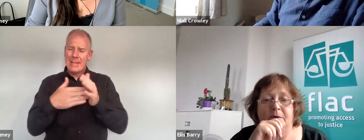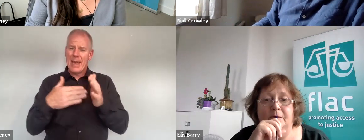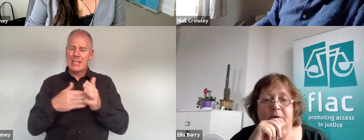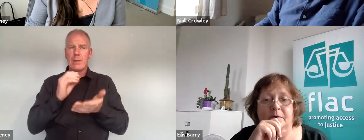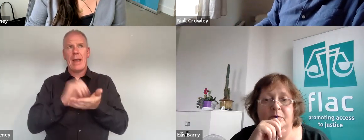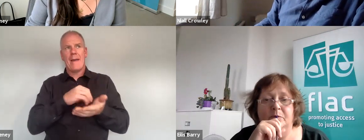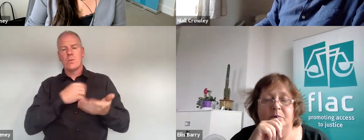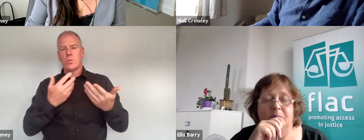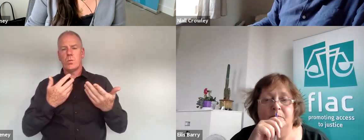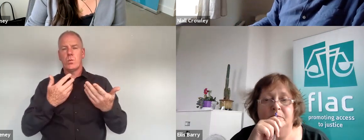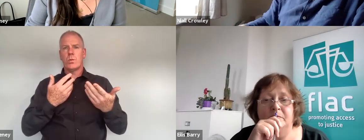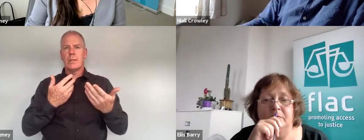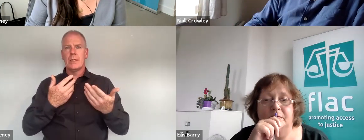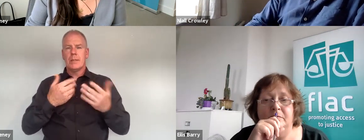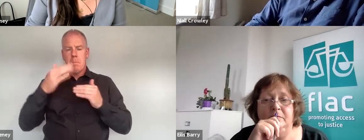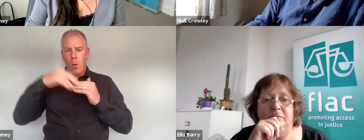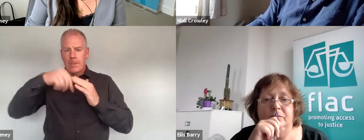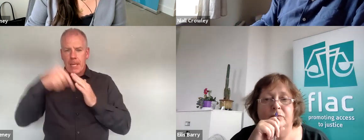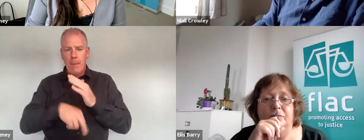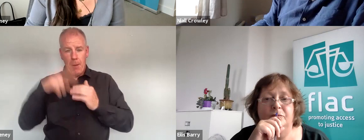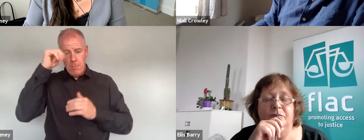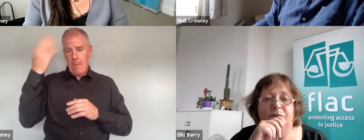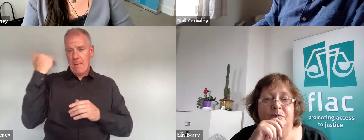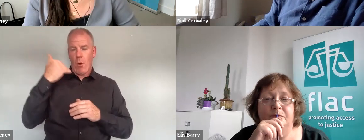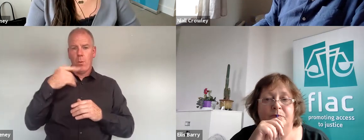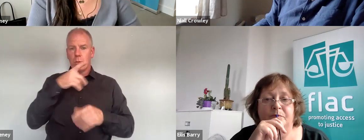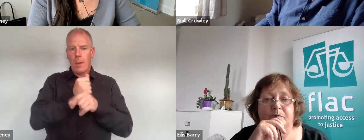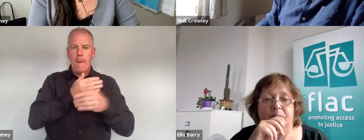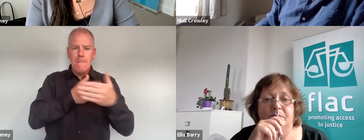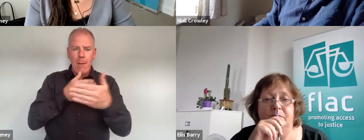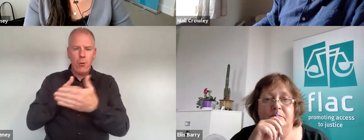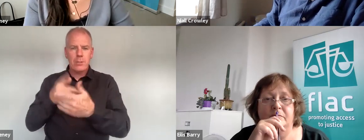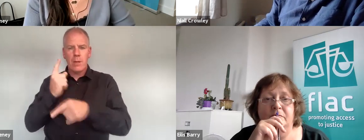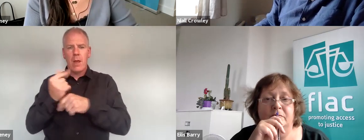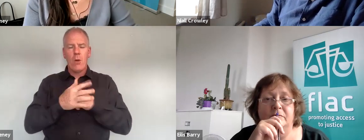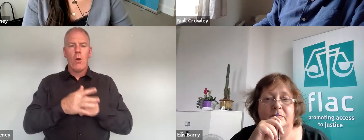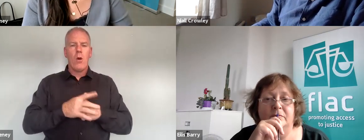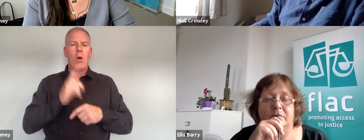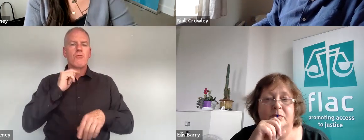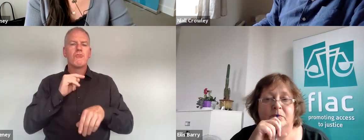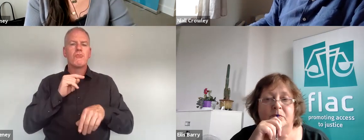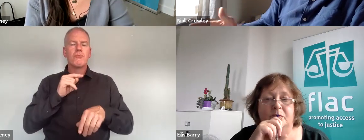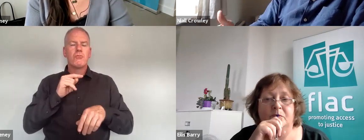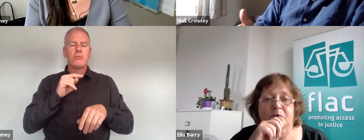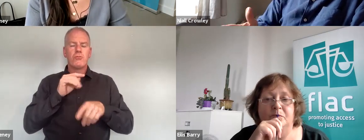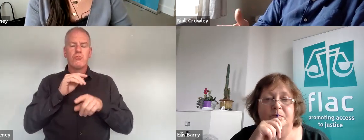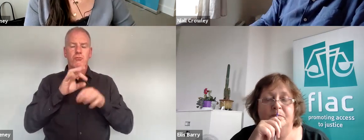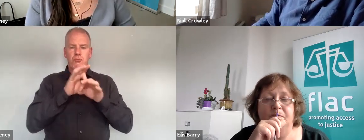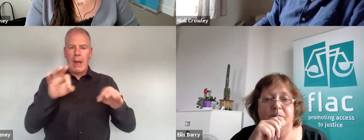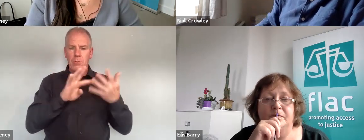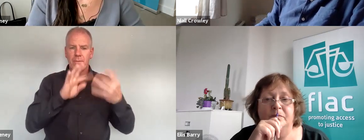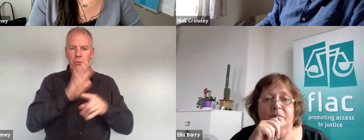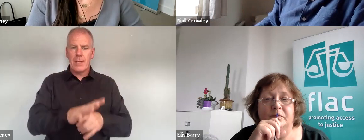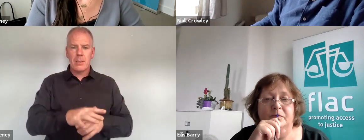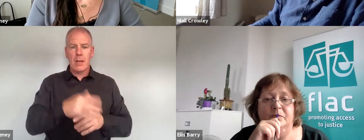into it I do remember in the past we dug into particular barriers facing grounds like the sexual orientation ground was particularly difficult for